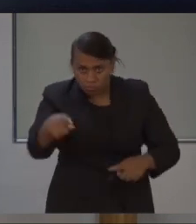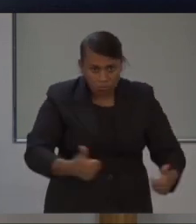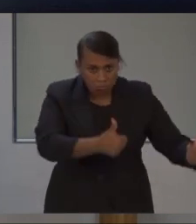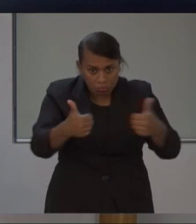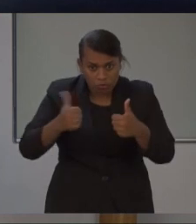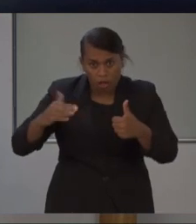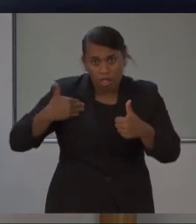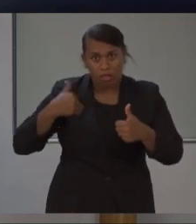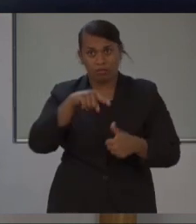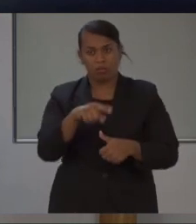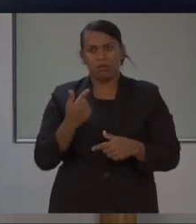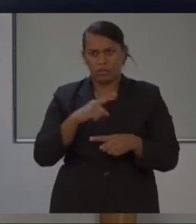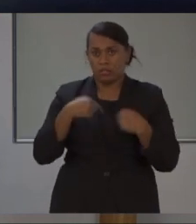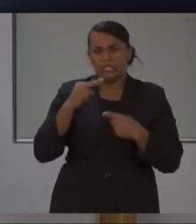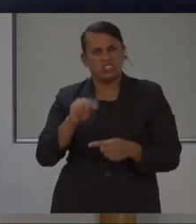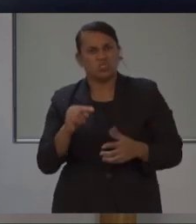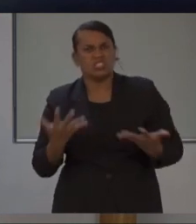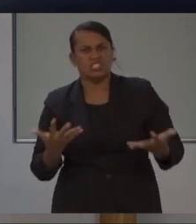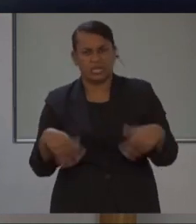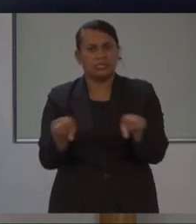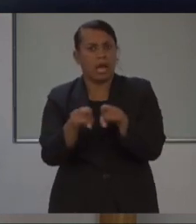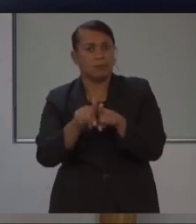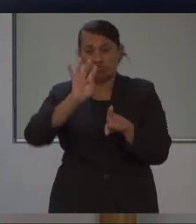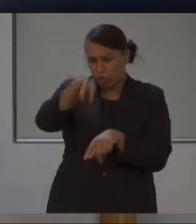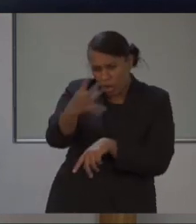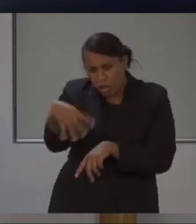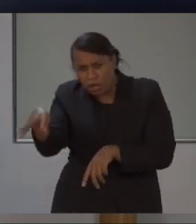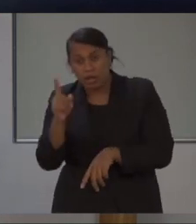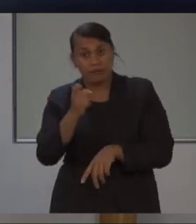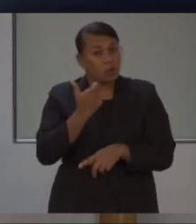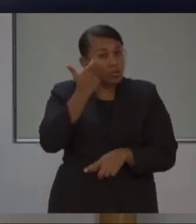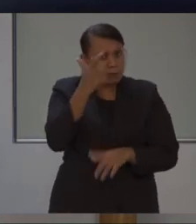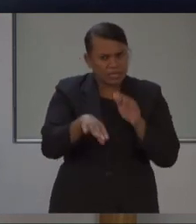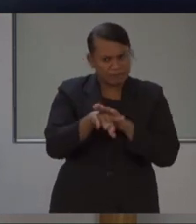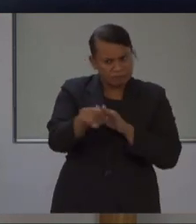diligent as we have during our nationwide COVID screening efforts.